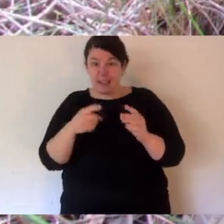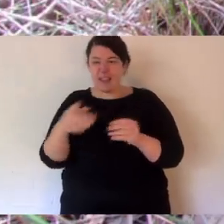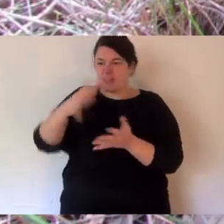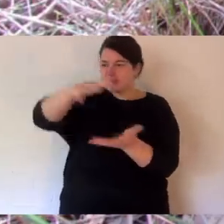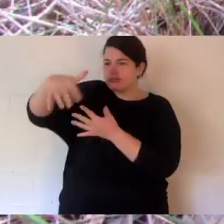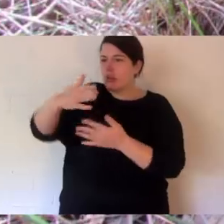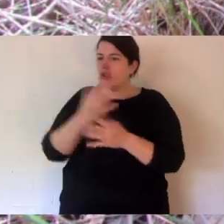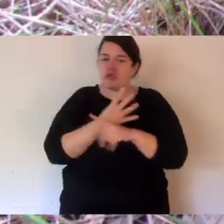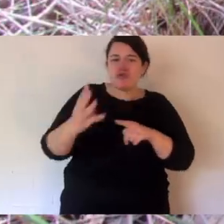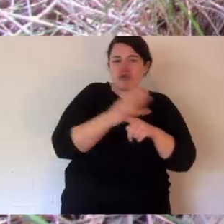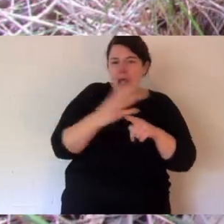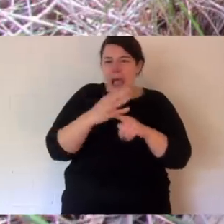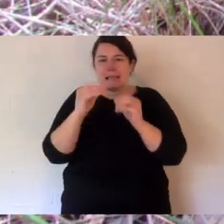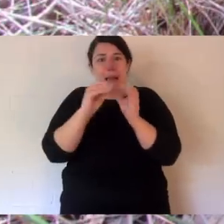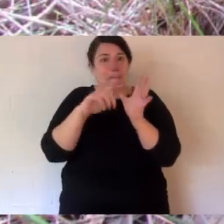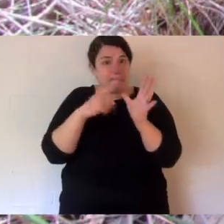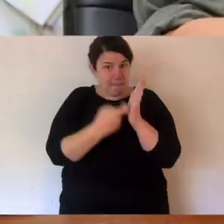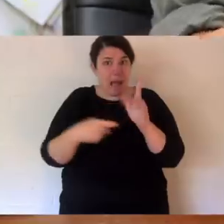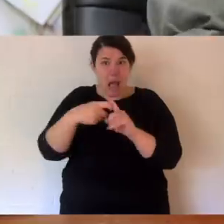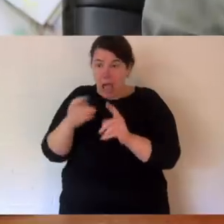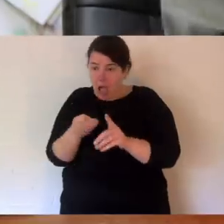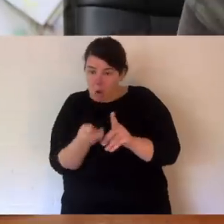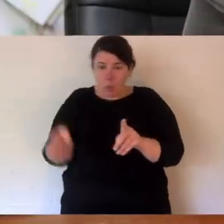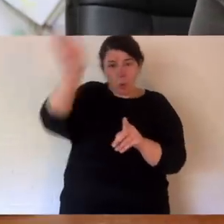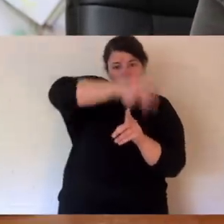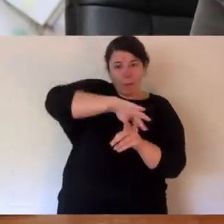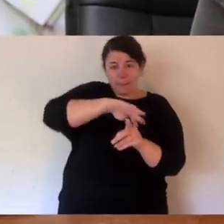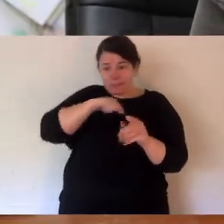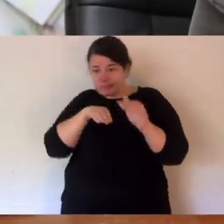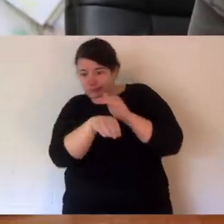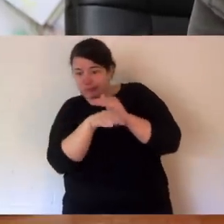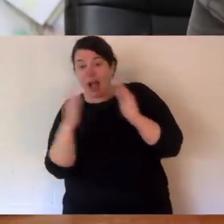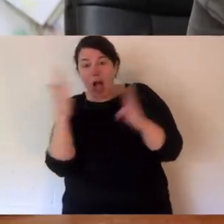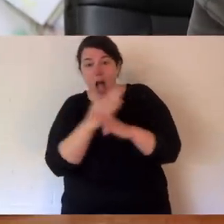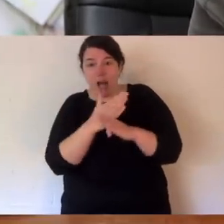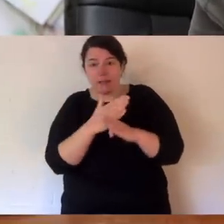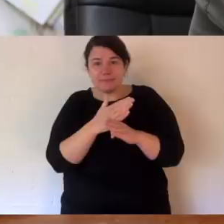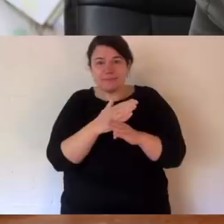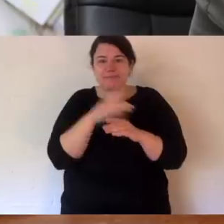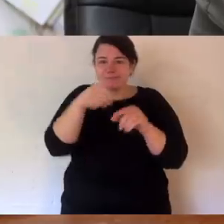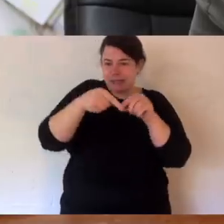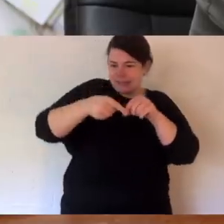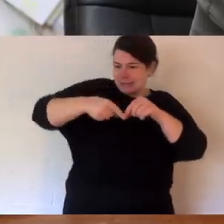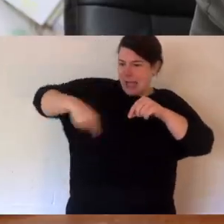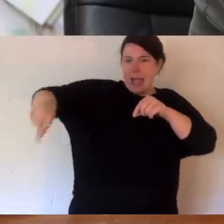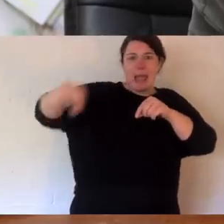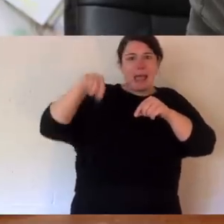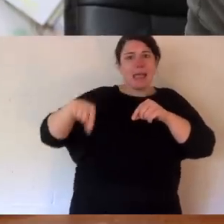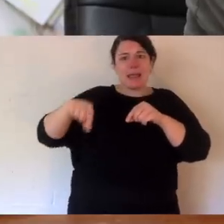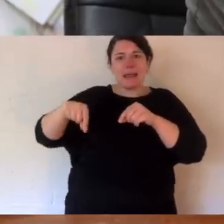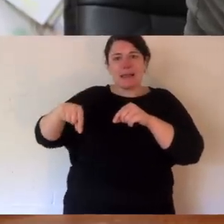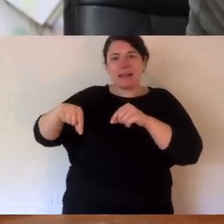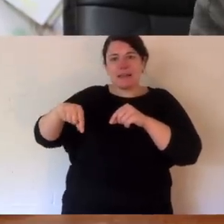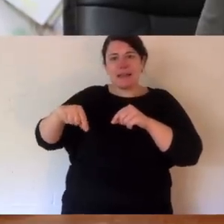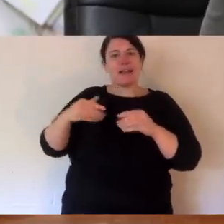grasses and bits of bark, and they make a beautiful round circle. And with this tail, it's not like a monkey's tail at all. They